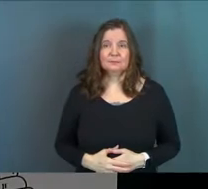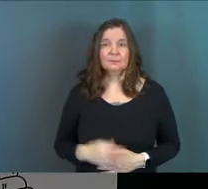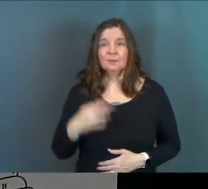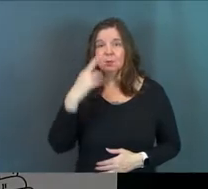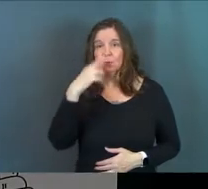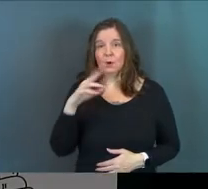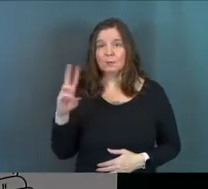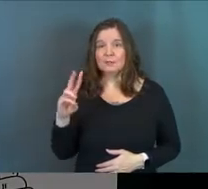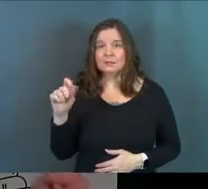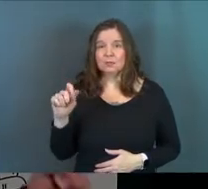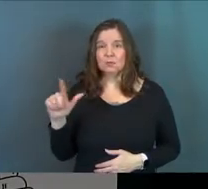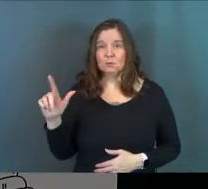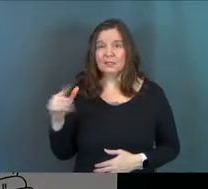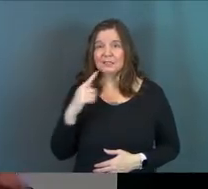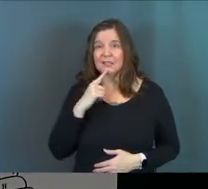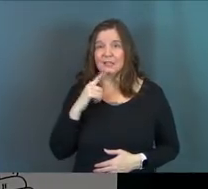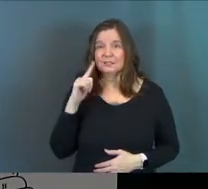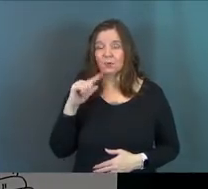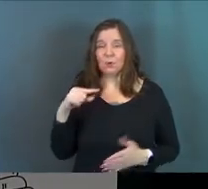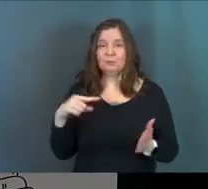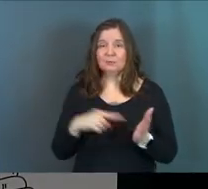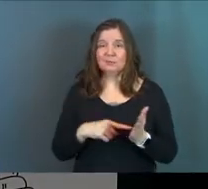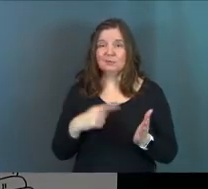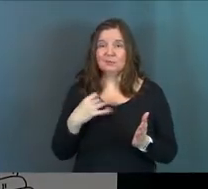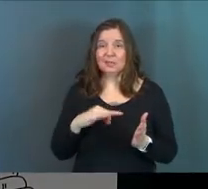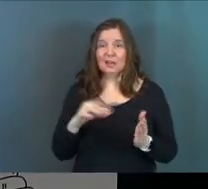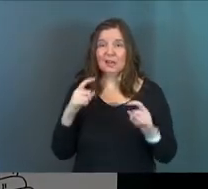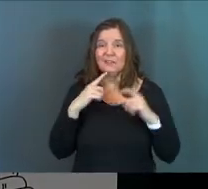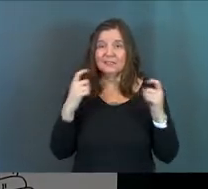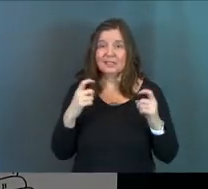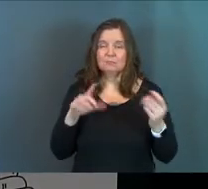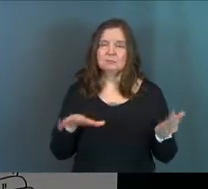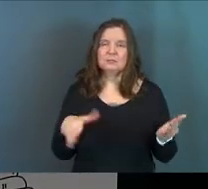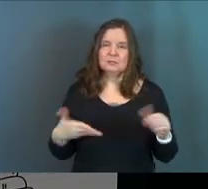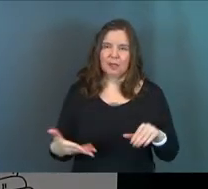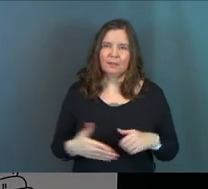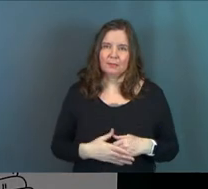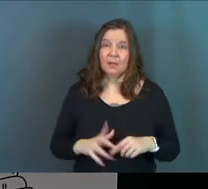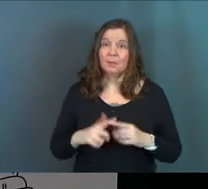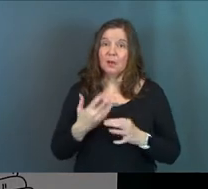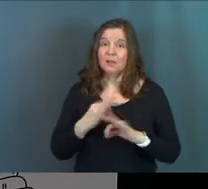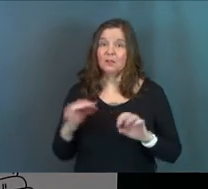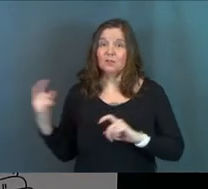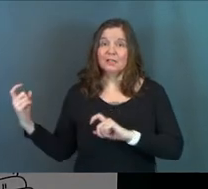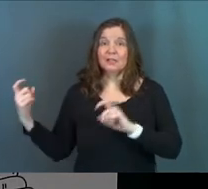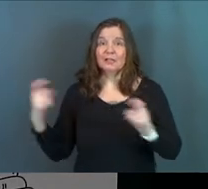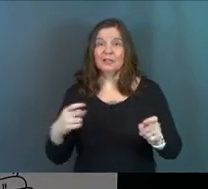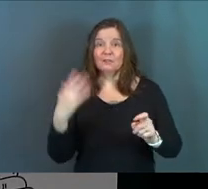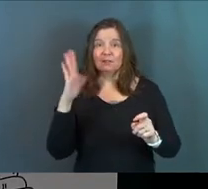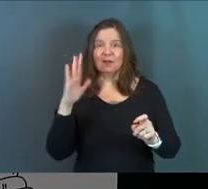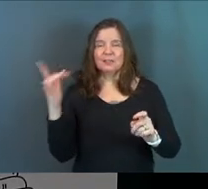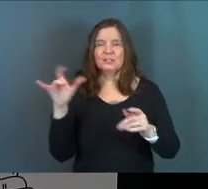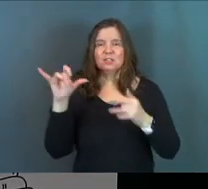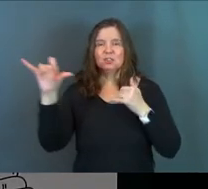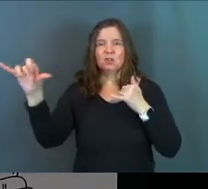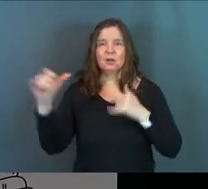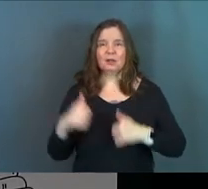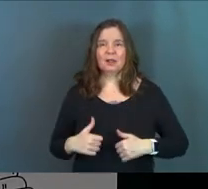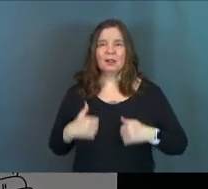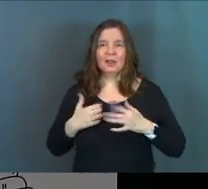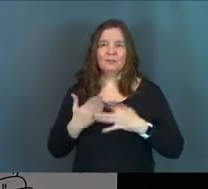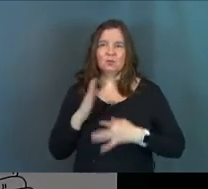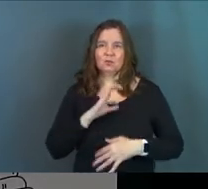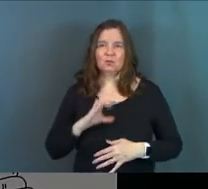Romans 6, 23, for the wages of sin is death, but the free gift of God is eternal life through Christ Jesus our Lord.